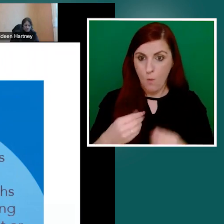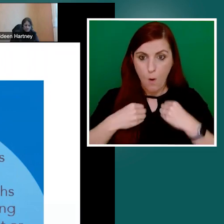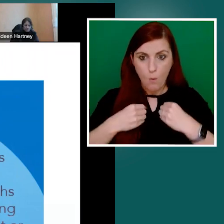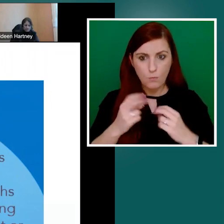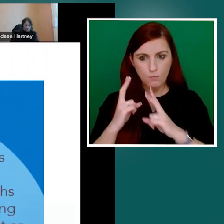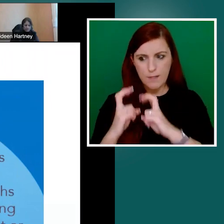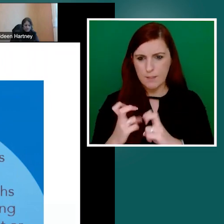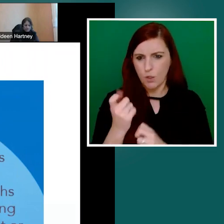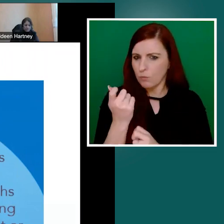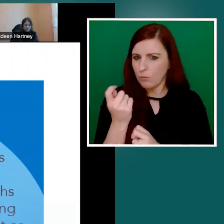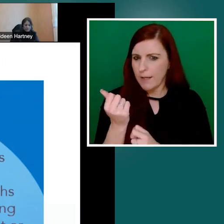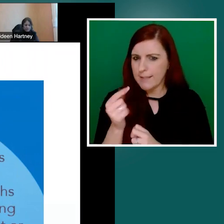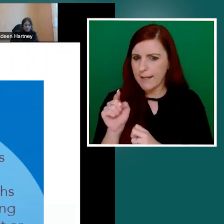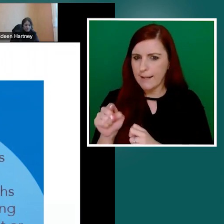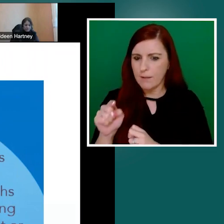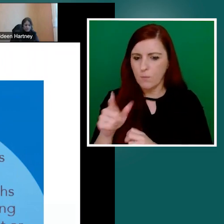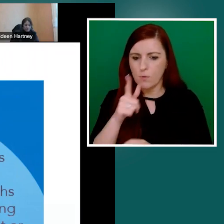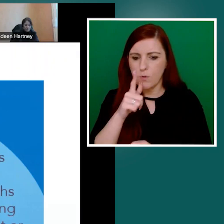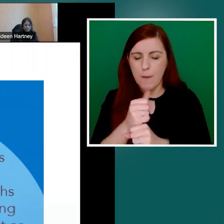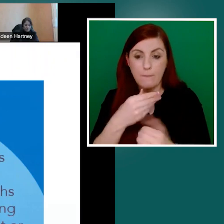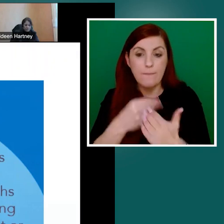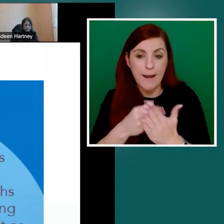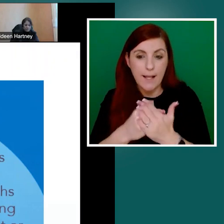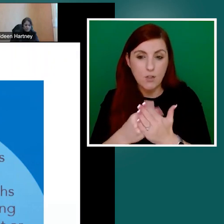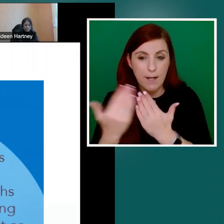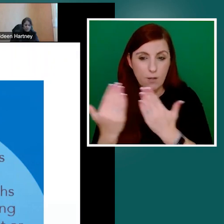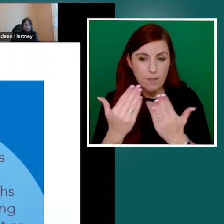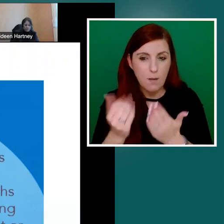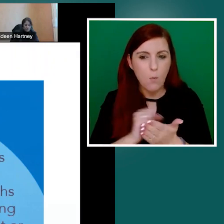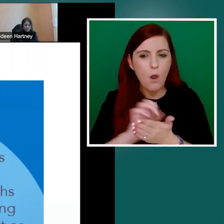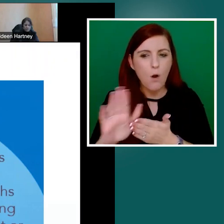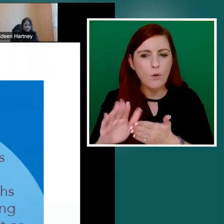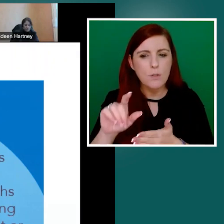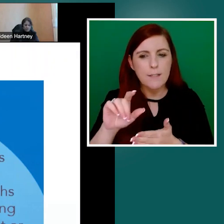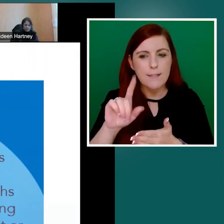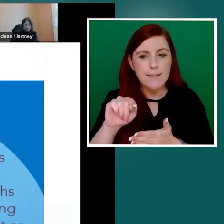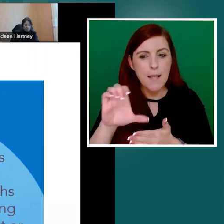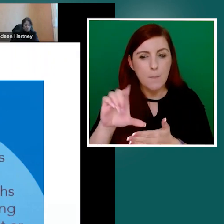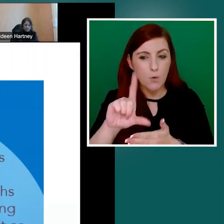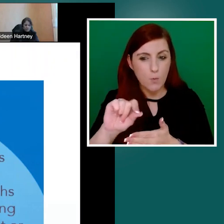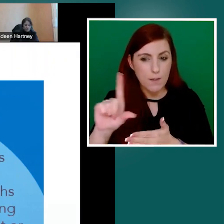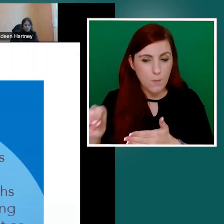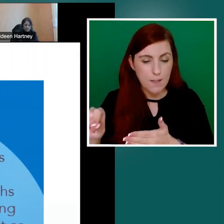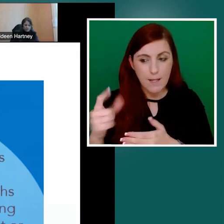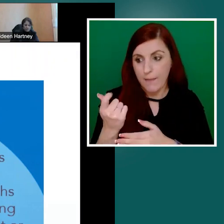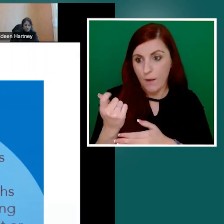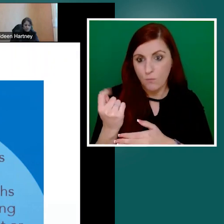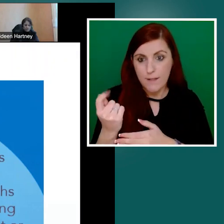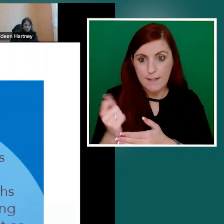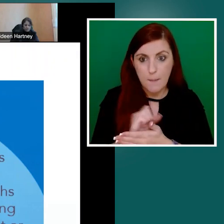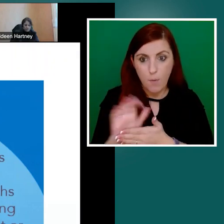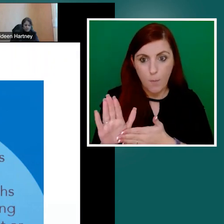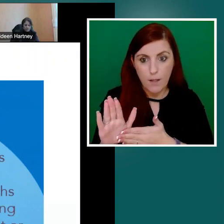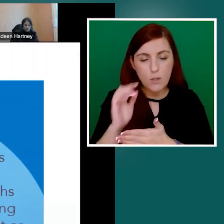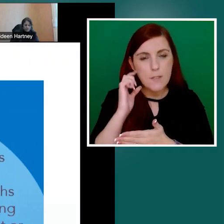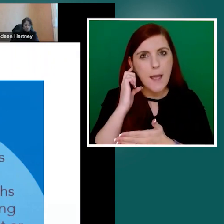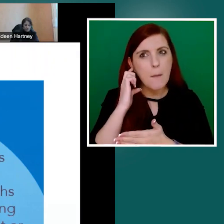the financial literacy space was launched in December 2020. And we also just recently published we